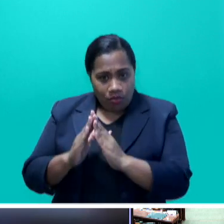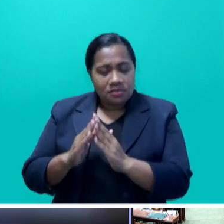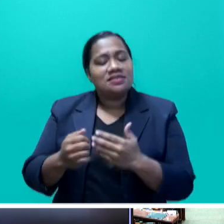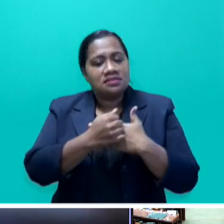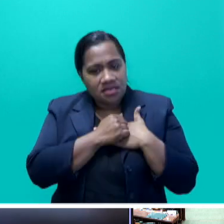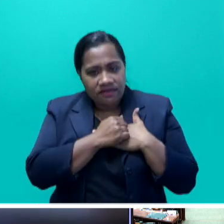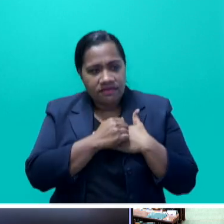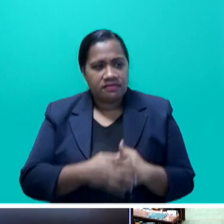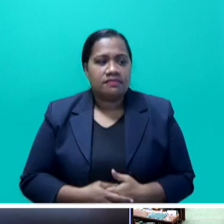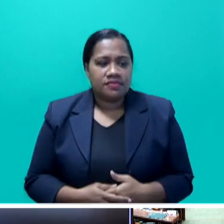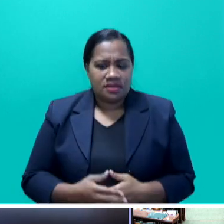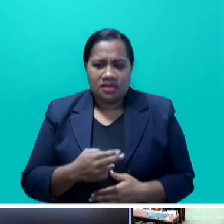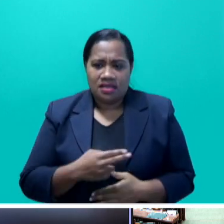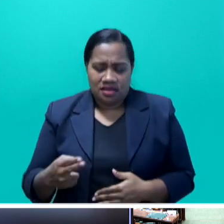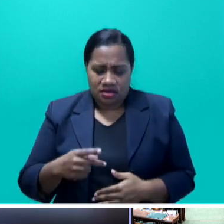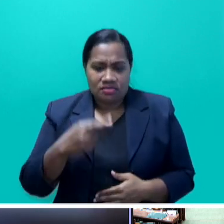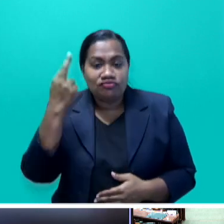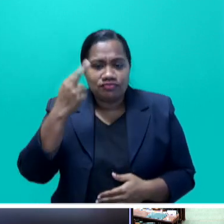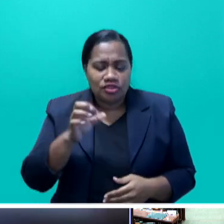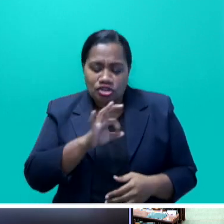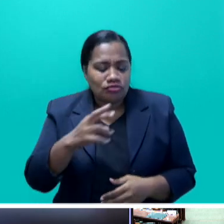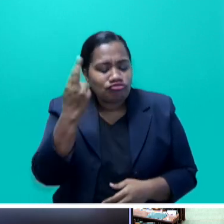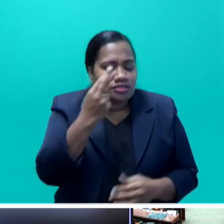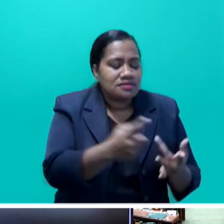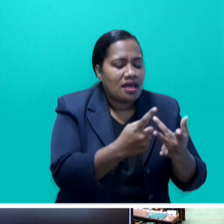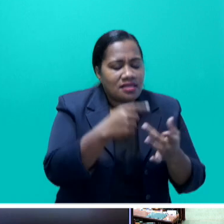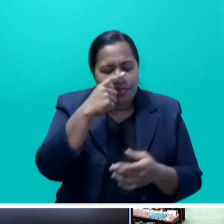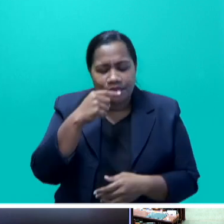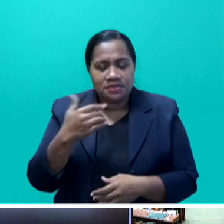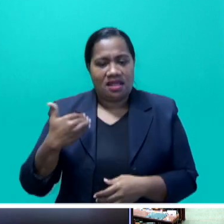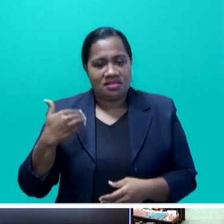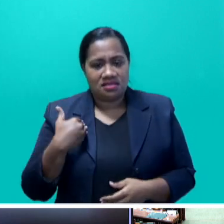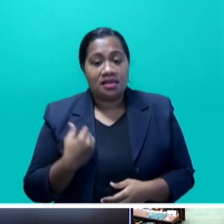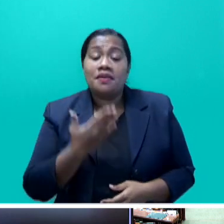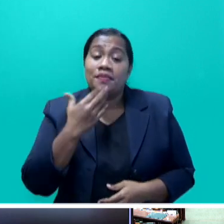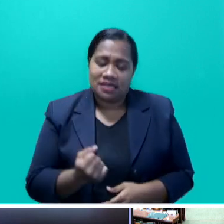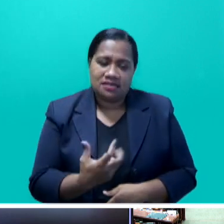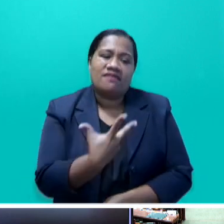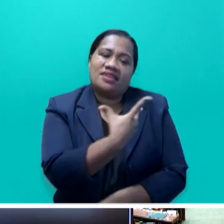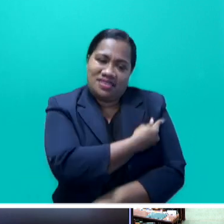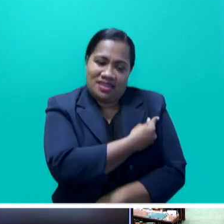than risk the health of others. And please be vaccinated. Thank you, Mr. Speaker.